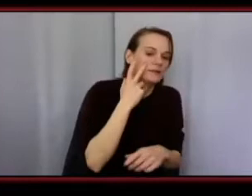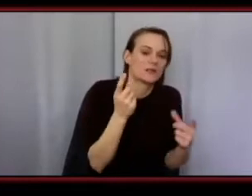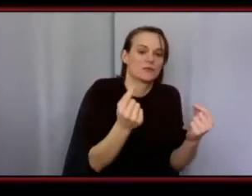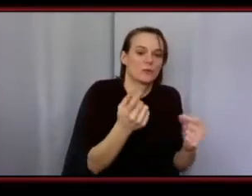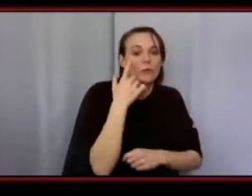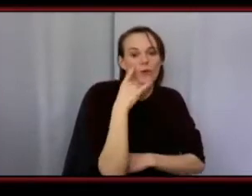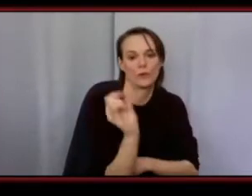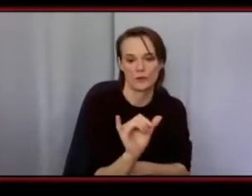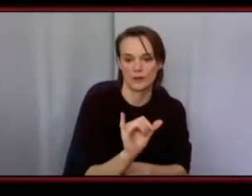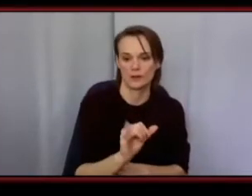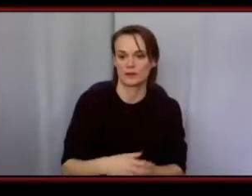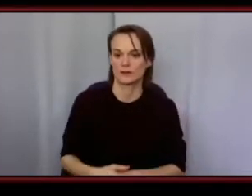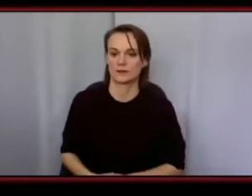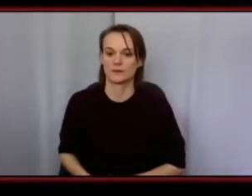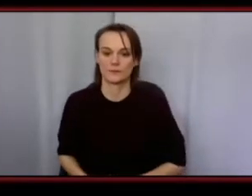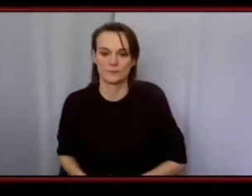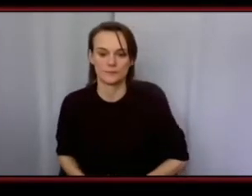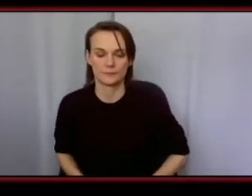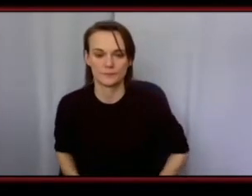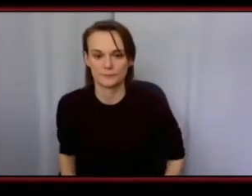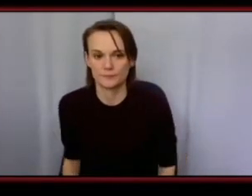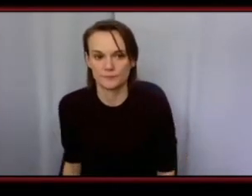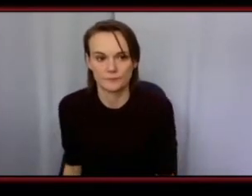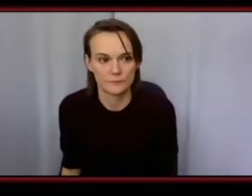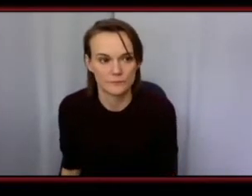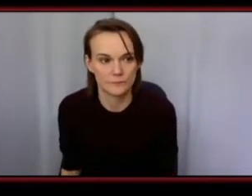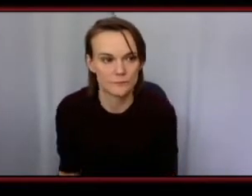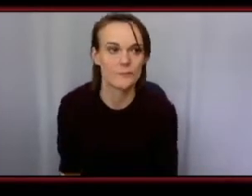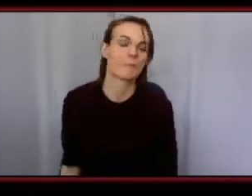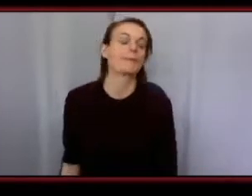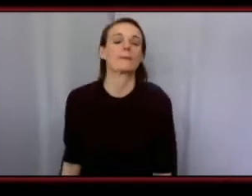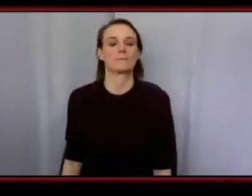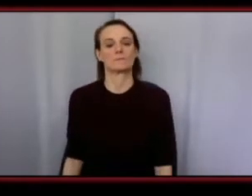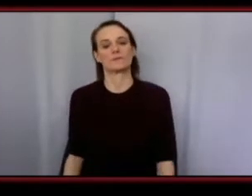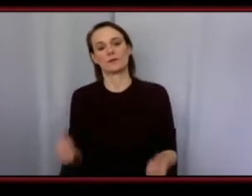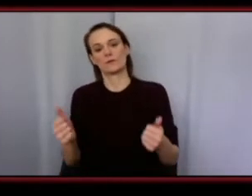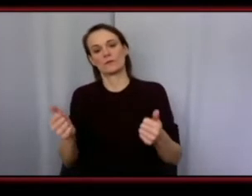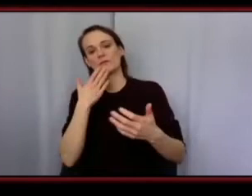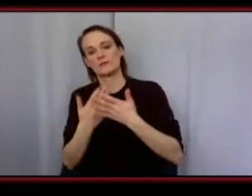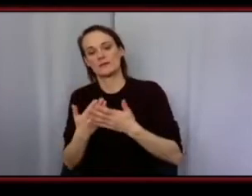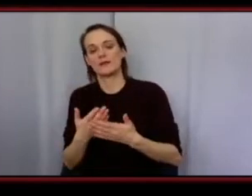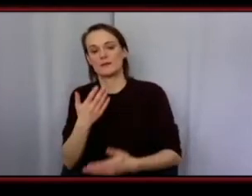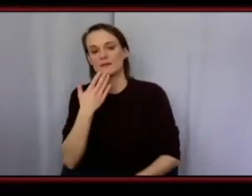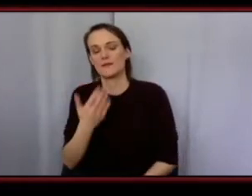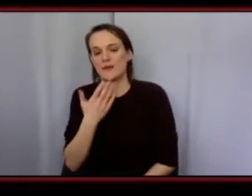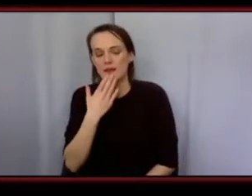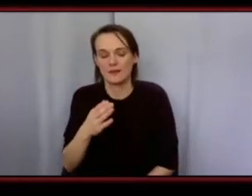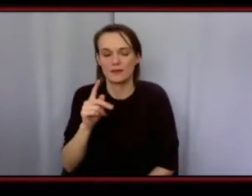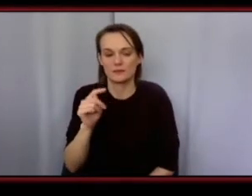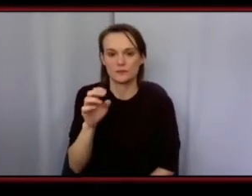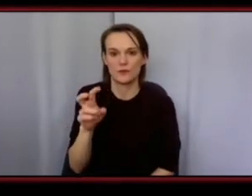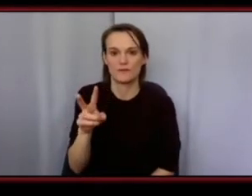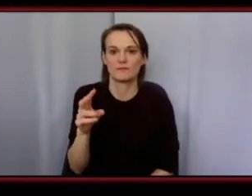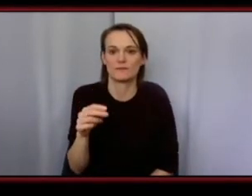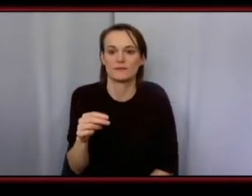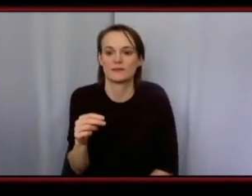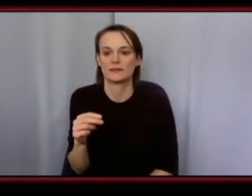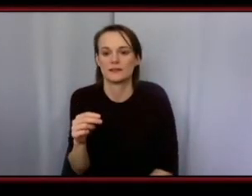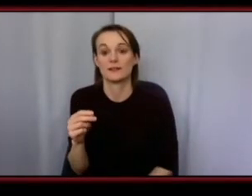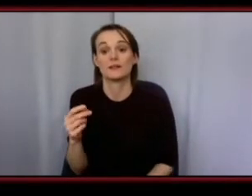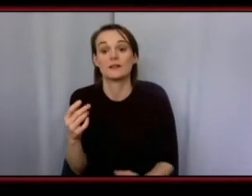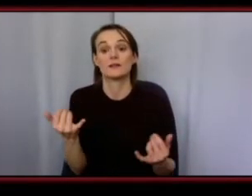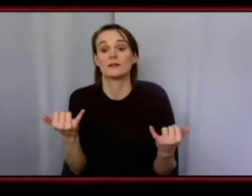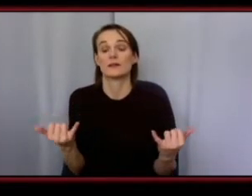the business well said trev well said good good advice um